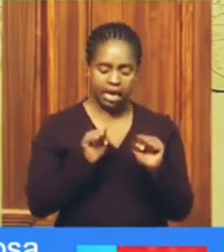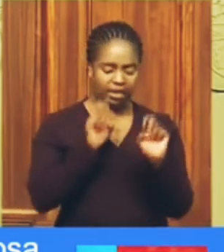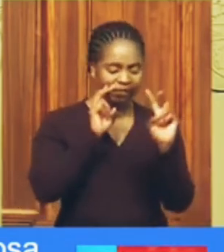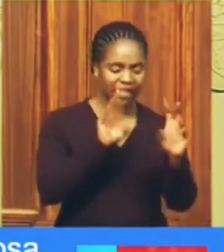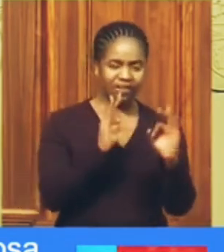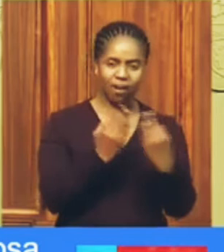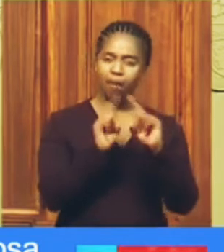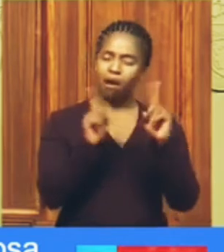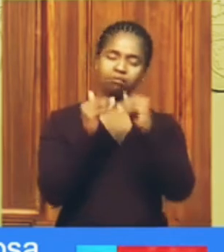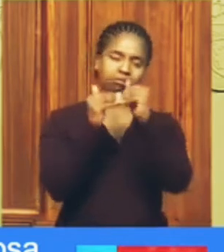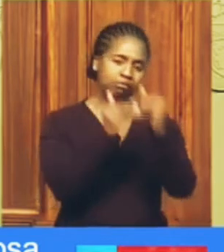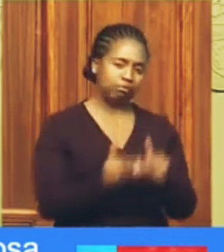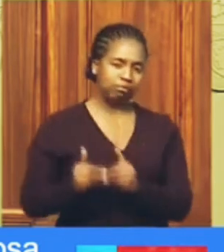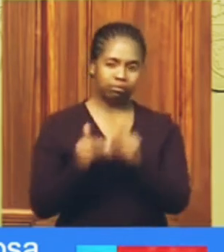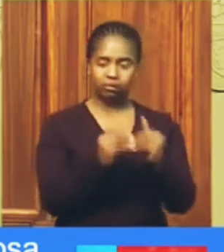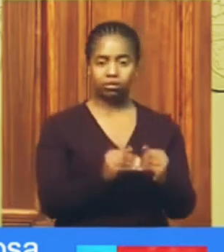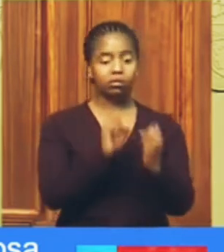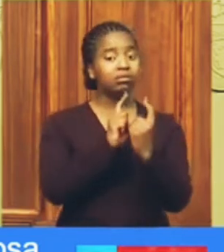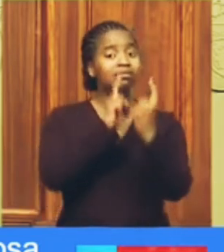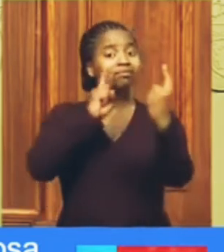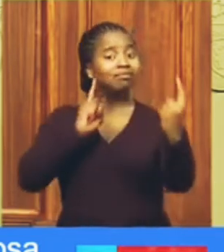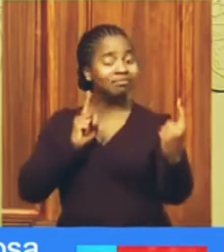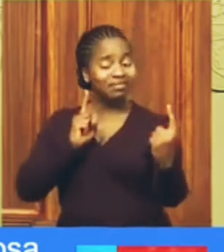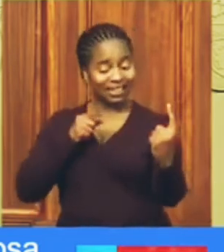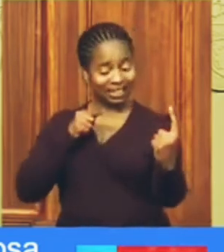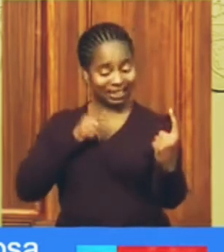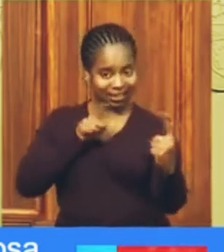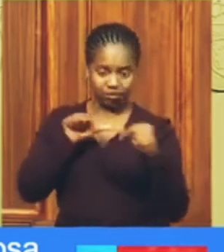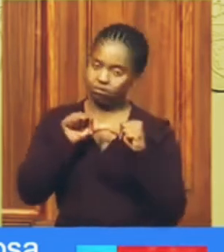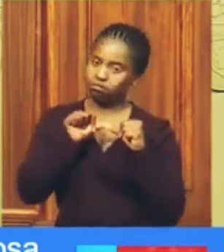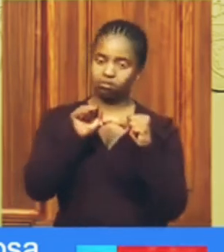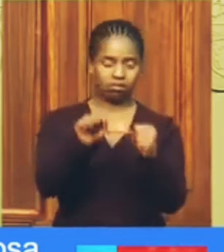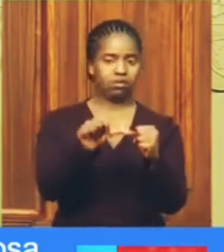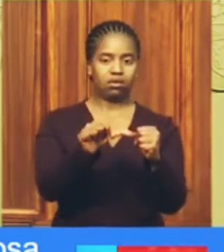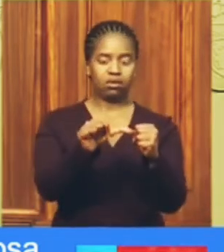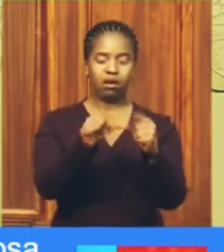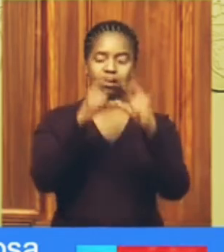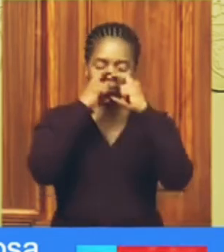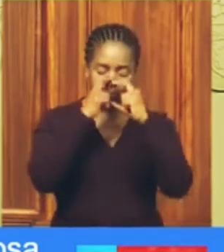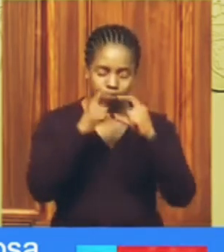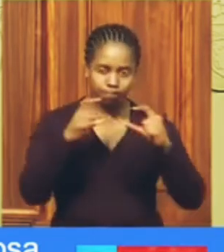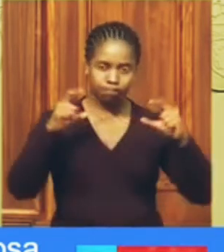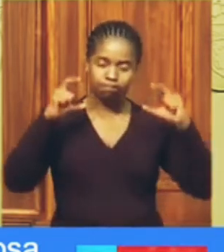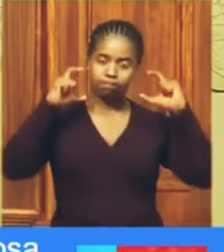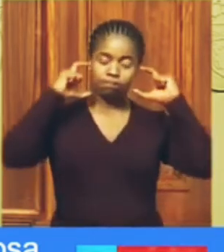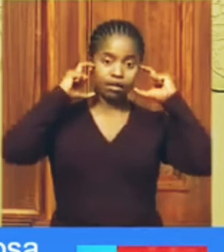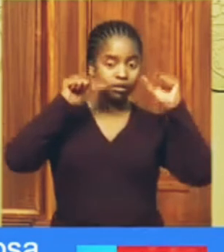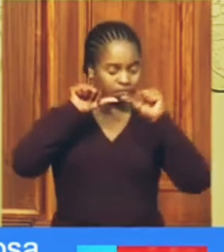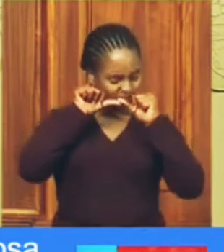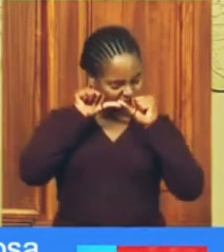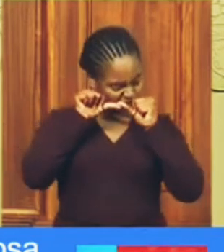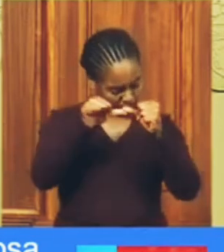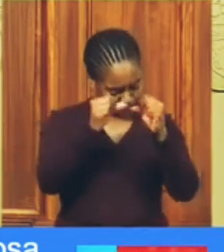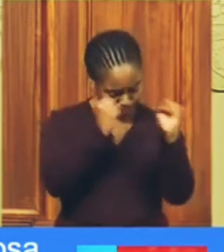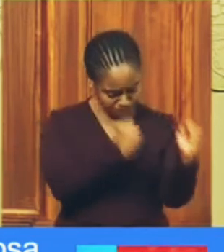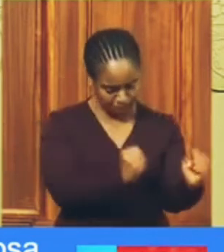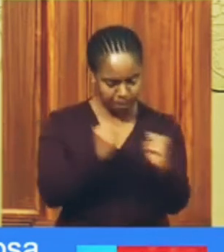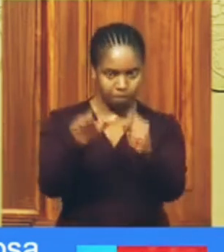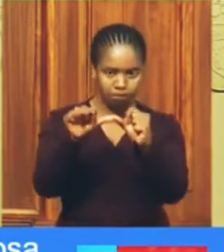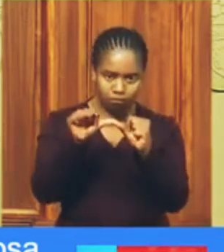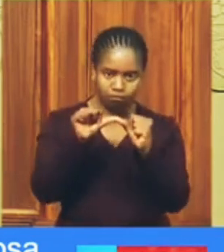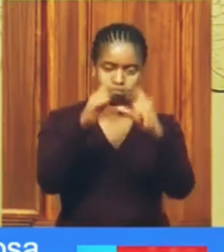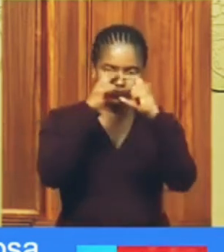Social distancing should be observed, masks should continue to be worn